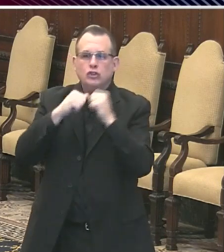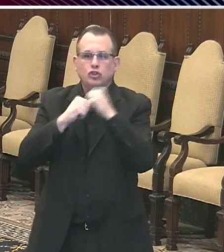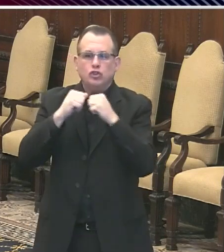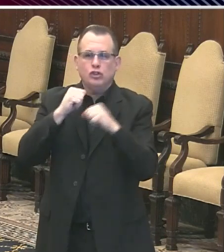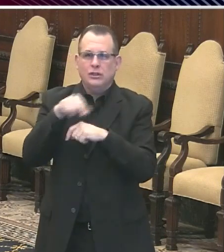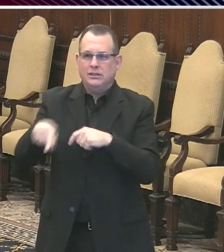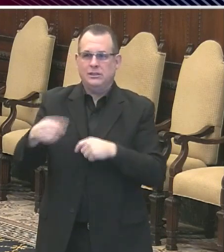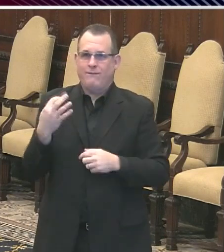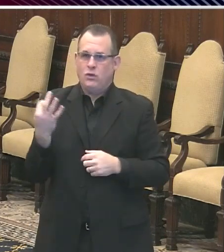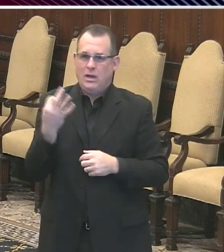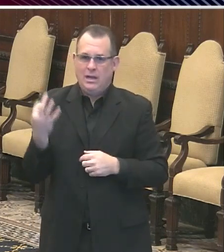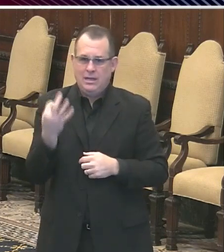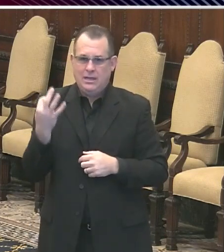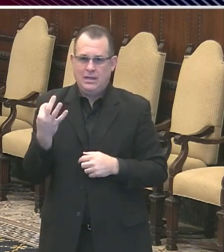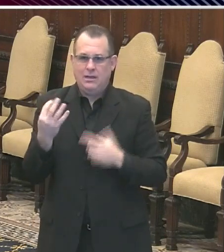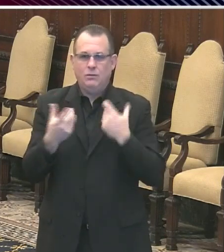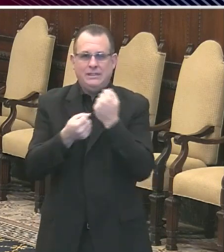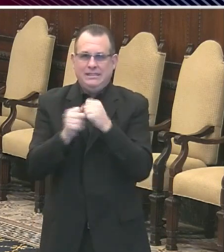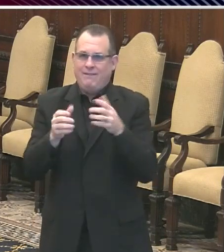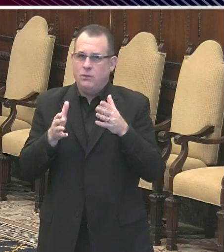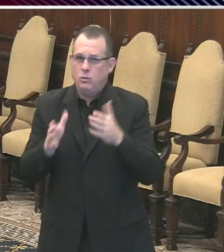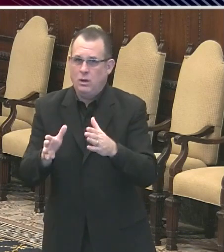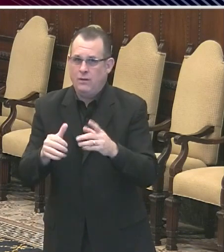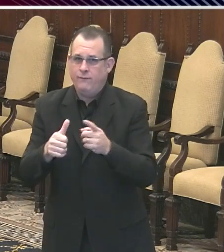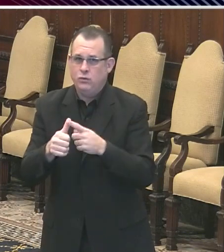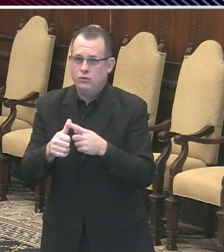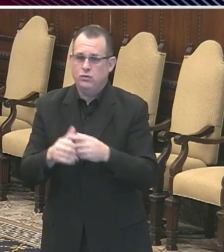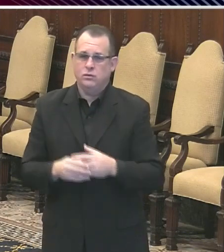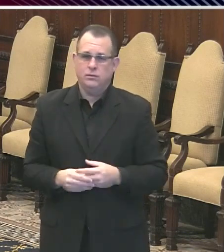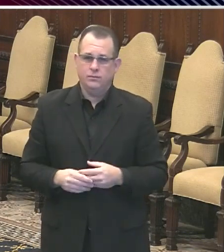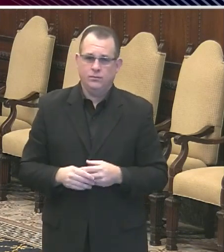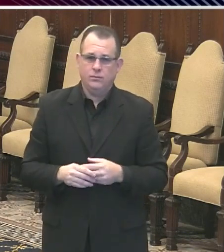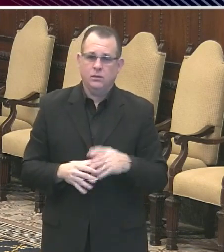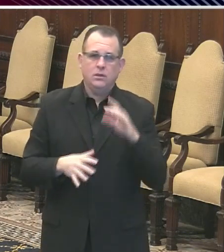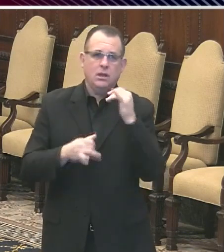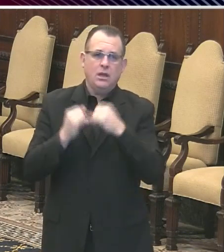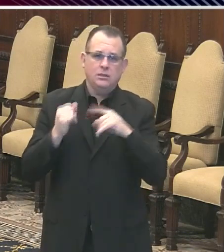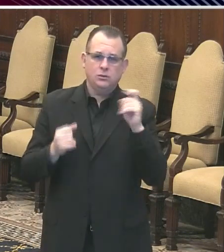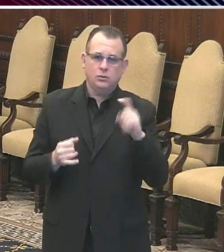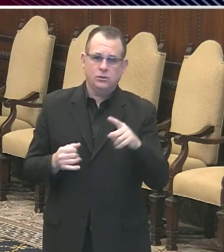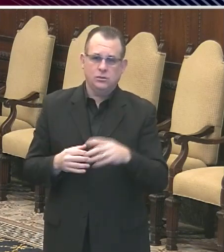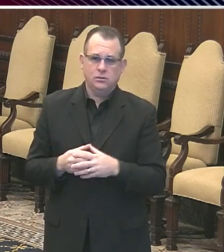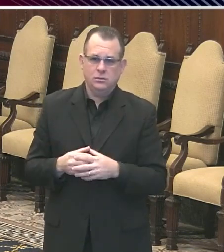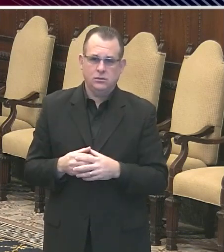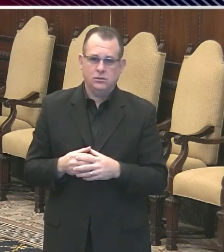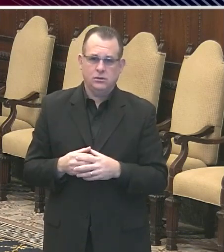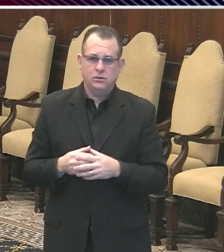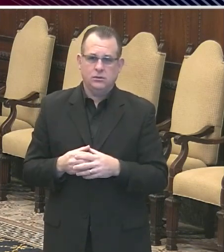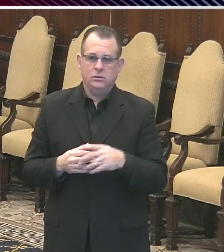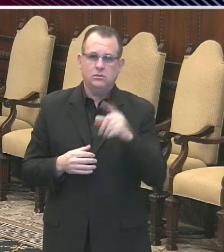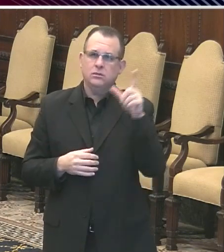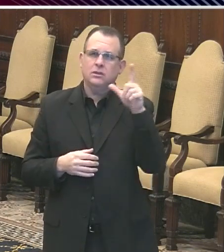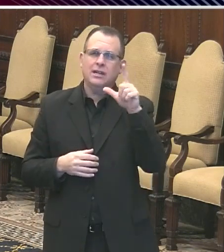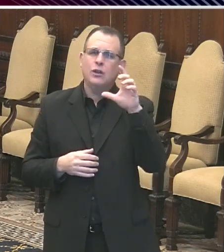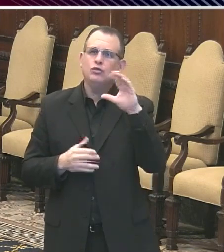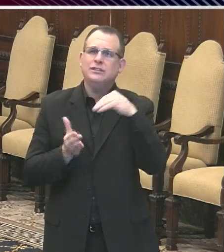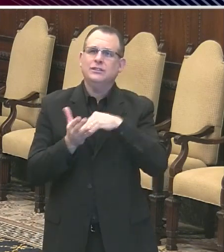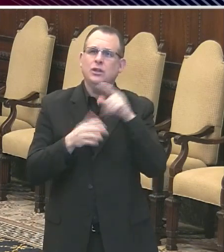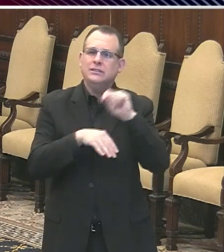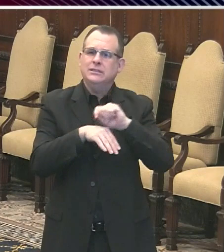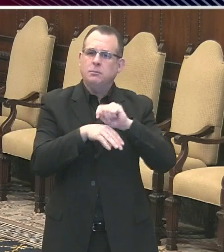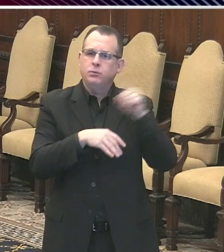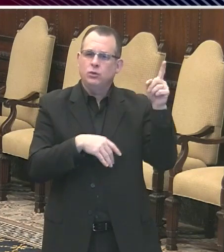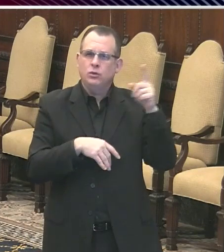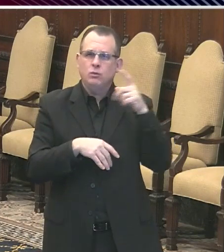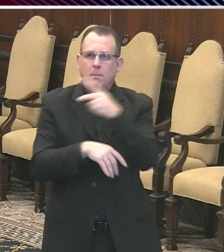Okay. And then my last question for Dr. Farley, how many patients are at the Leacor Center? There were four as of early this morning, and